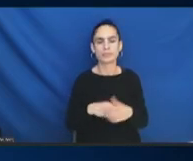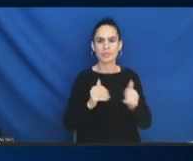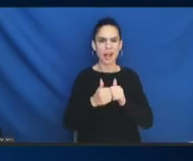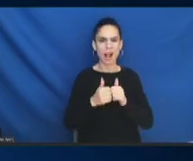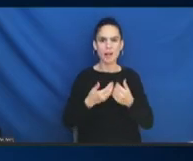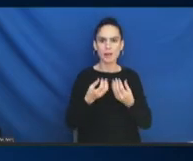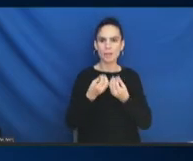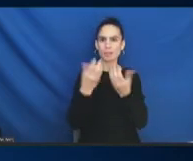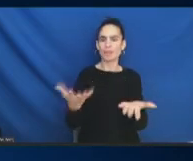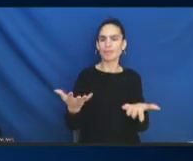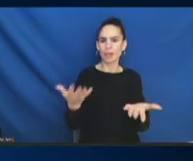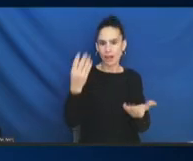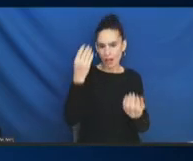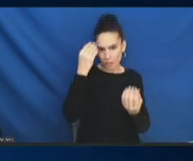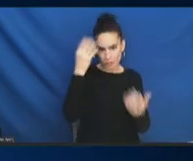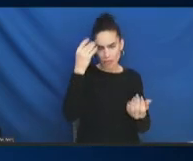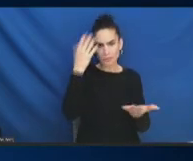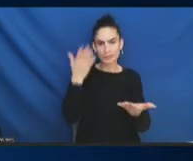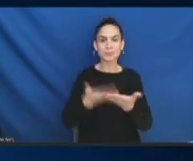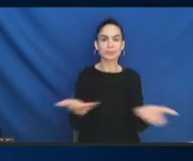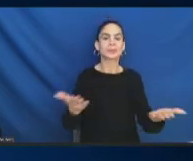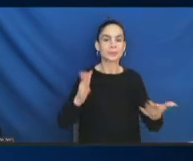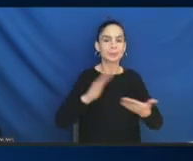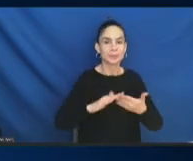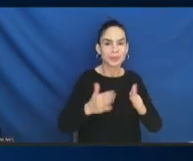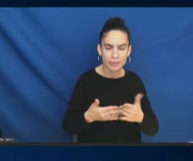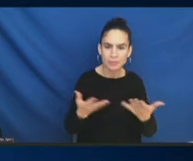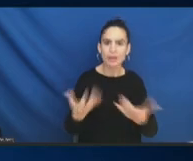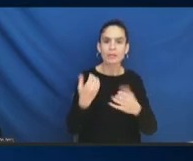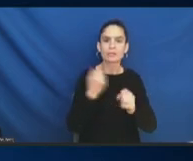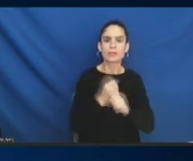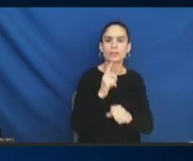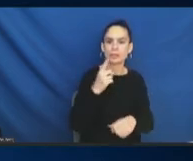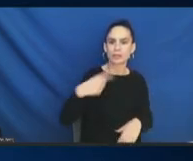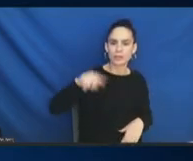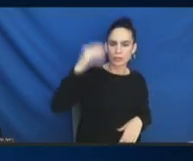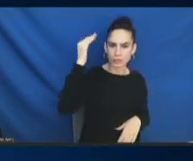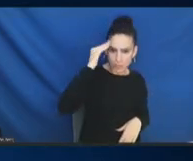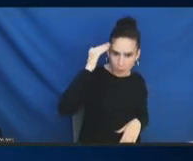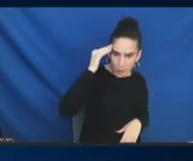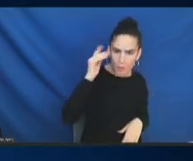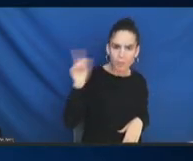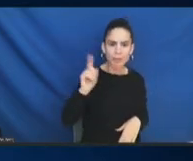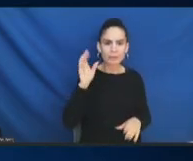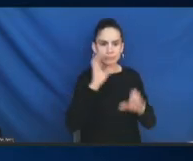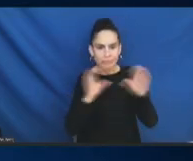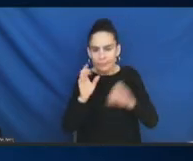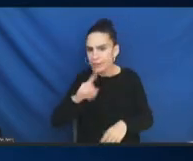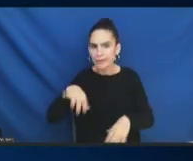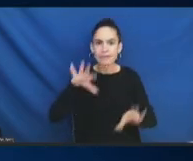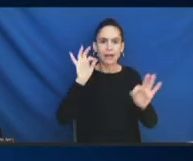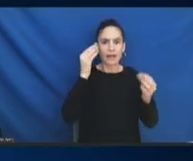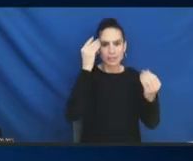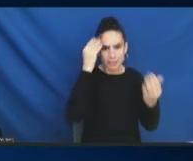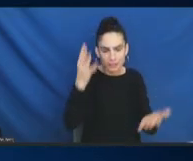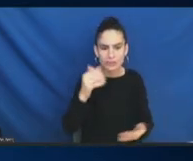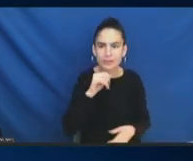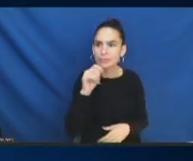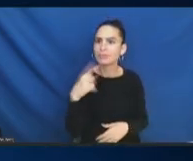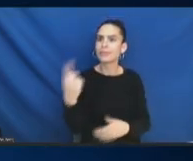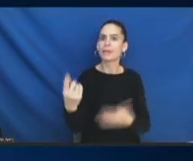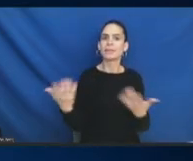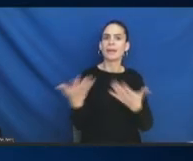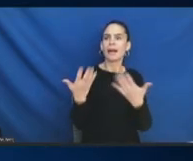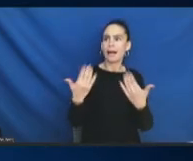communities and ensure that they know where to go and what, not just what's available, but, you know, how to make it easier.